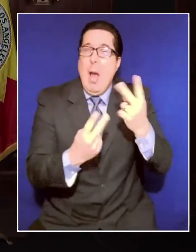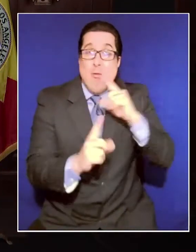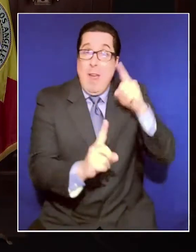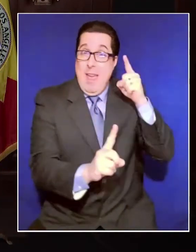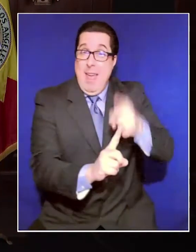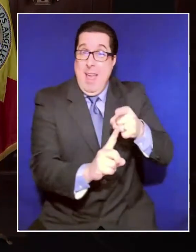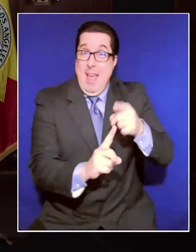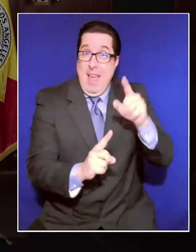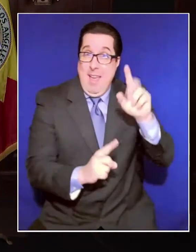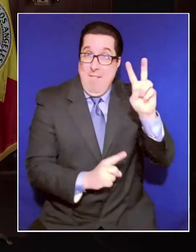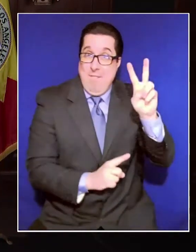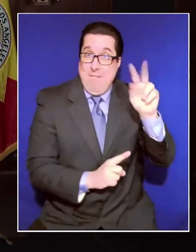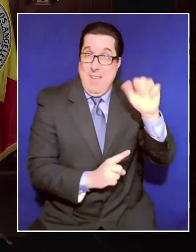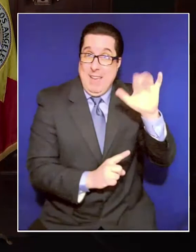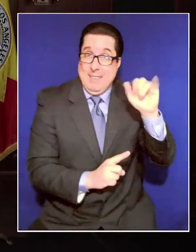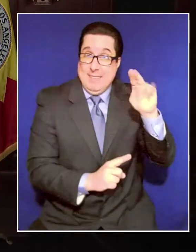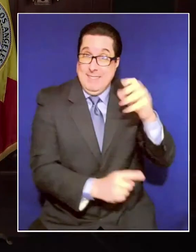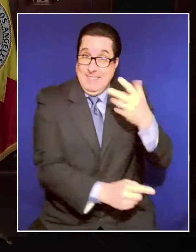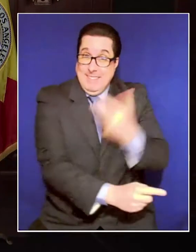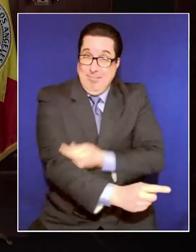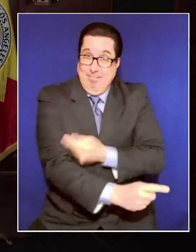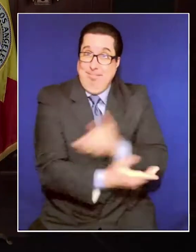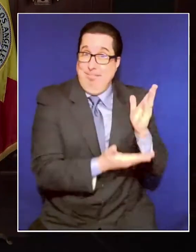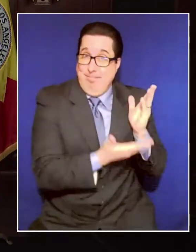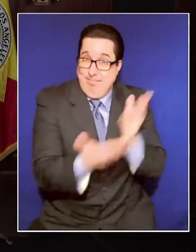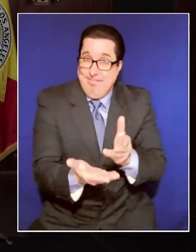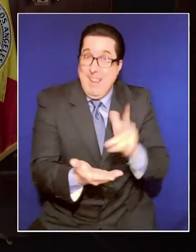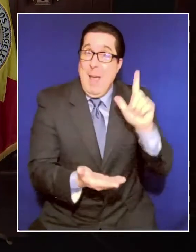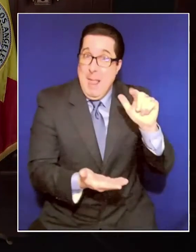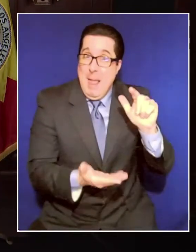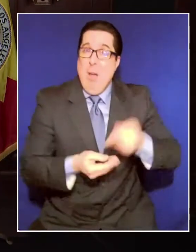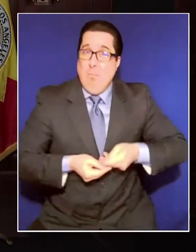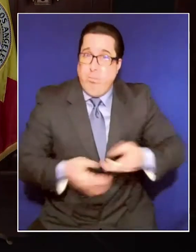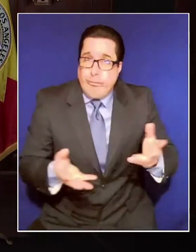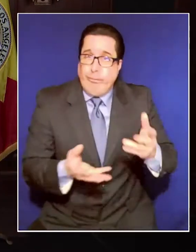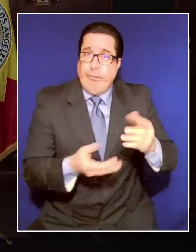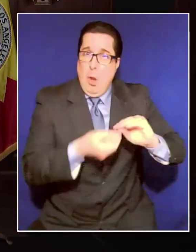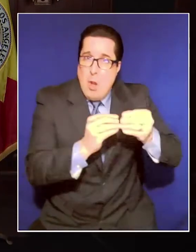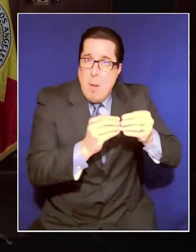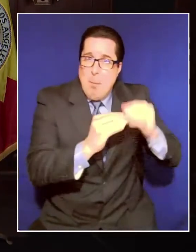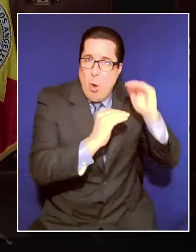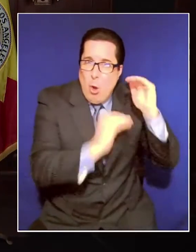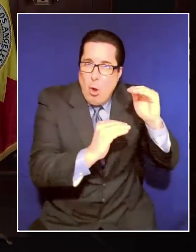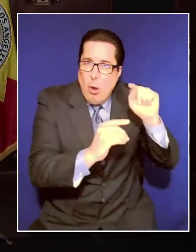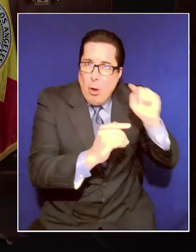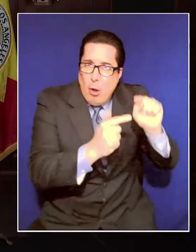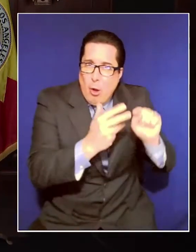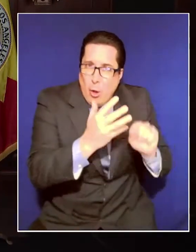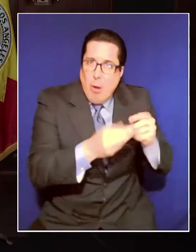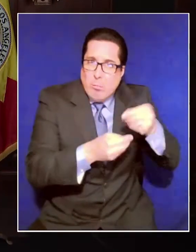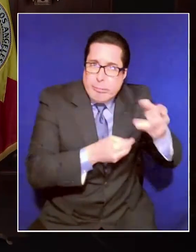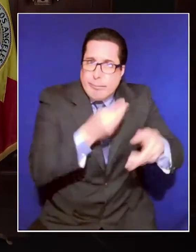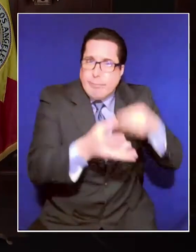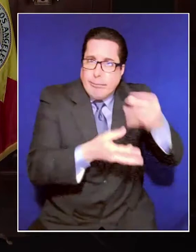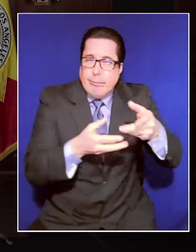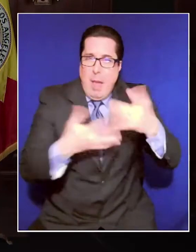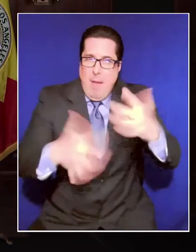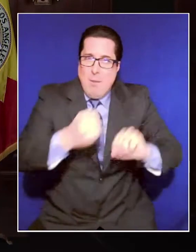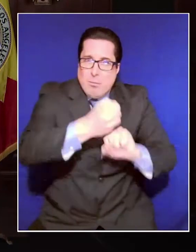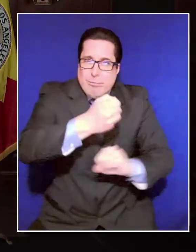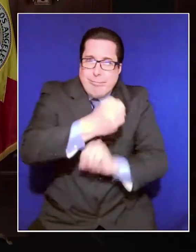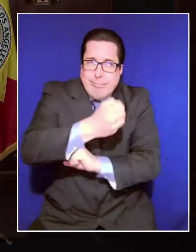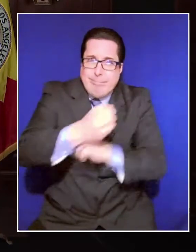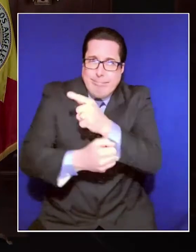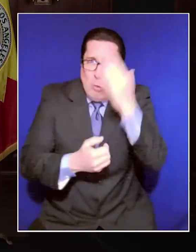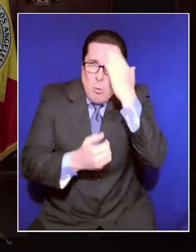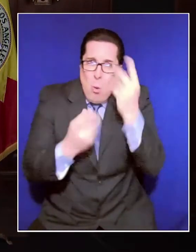Los Angeles, we know how to administer them, we have a great infrastructure setup of amazing people, and we will give them to folks